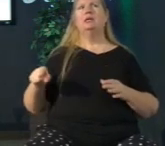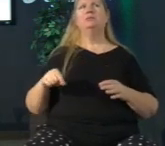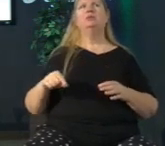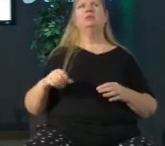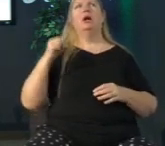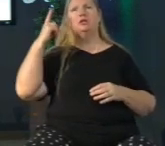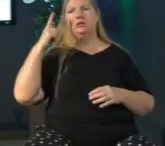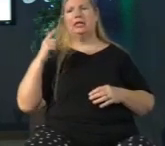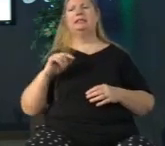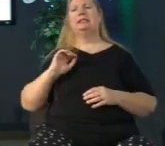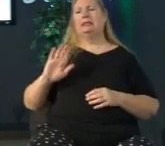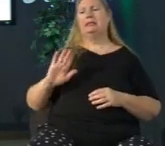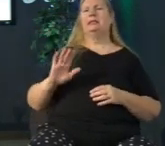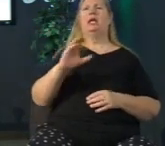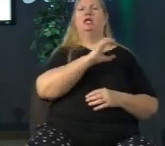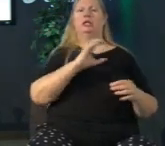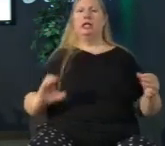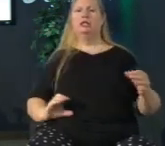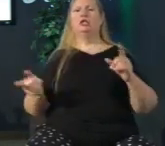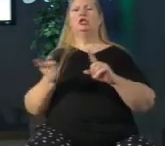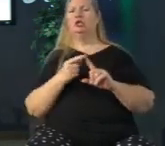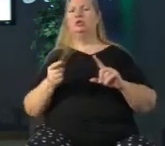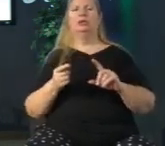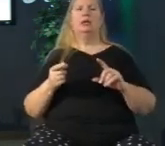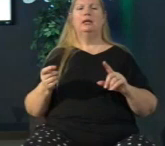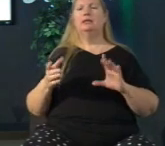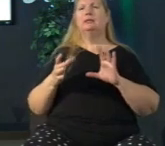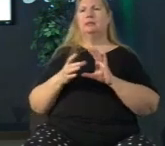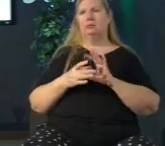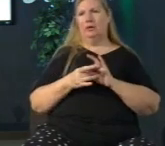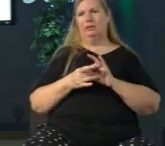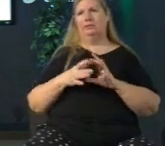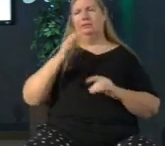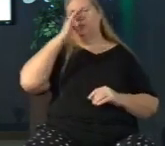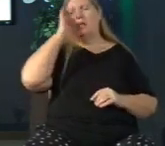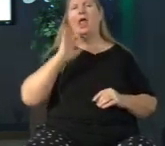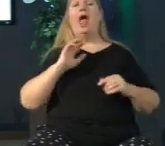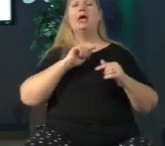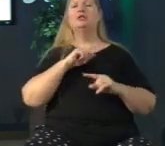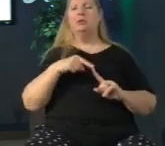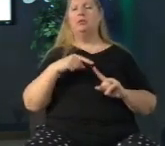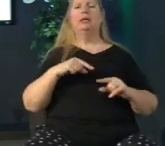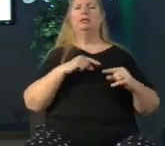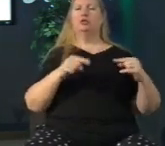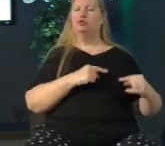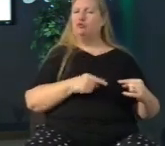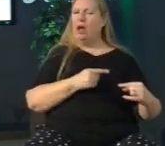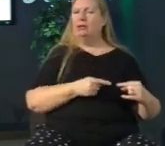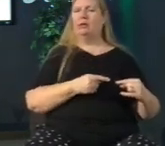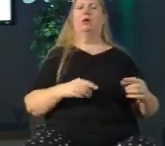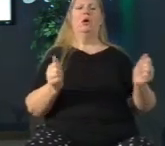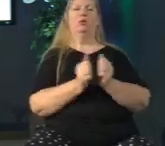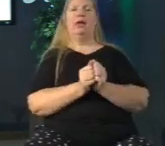Jesus and that is what we have to do as we struggle with the pain in our lives day in and day out some